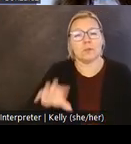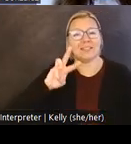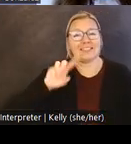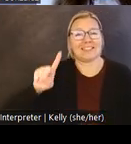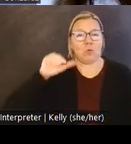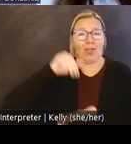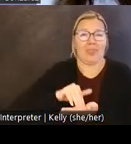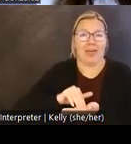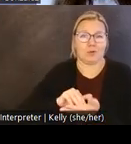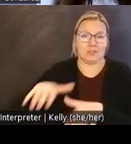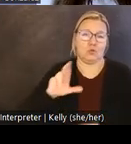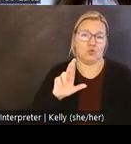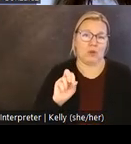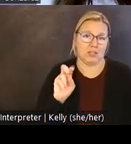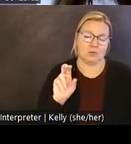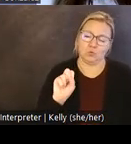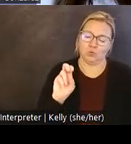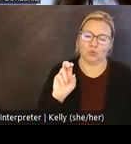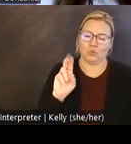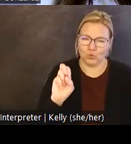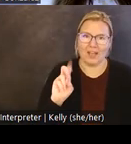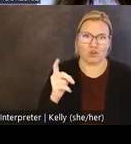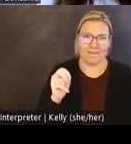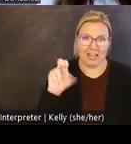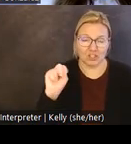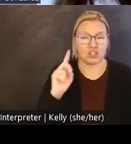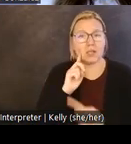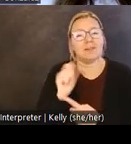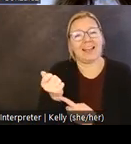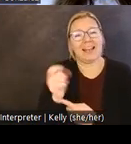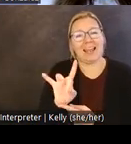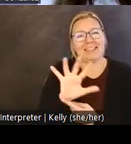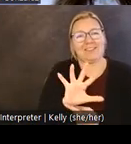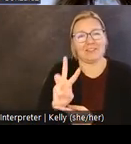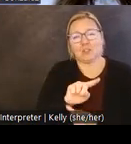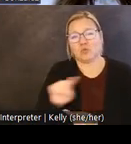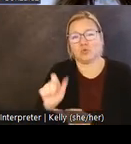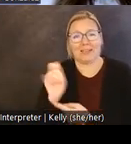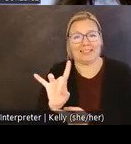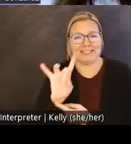acre reservation west of Salem in the winter of 1856 to 1857.